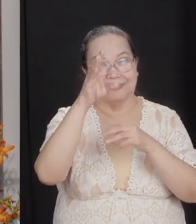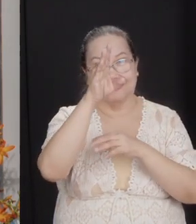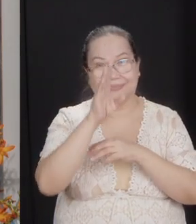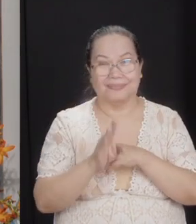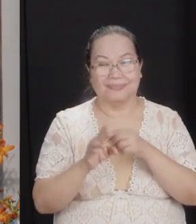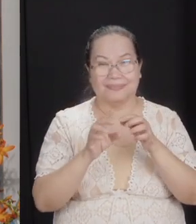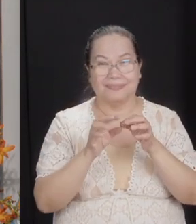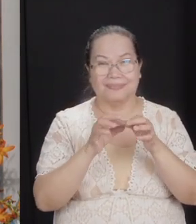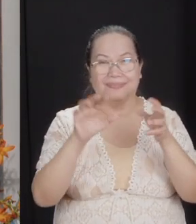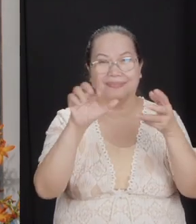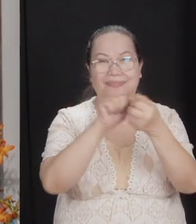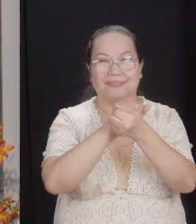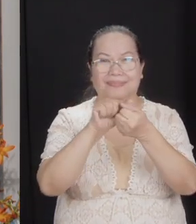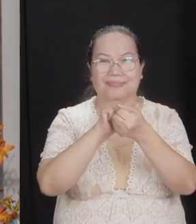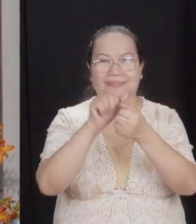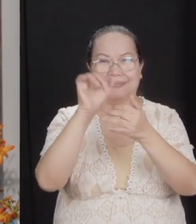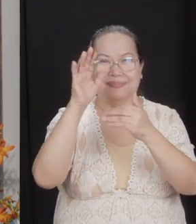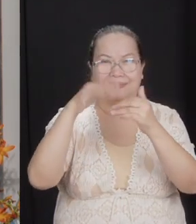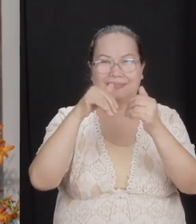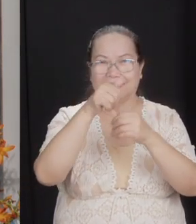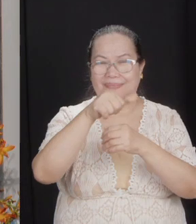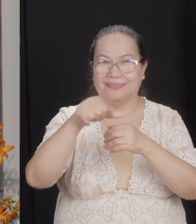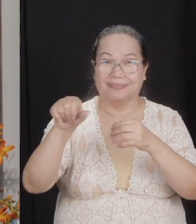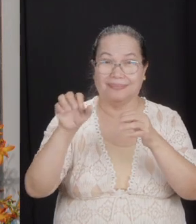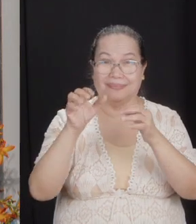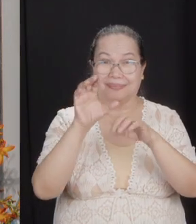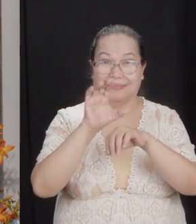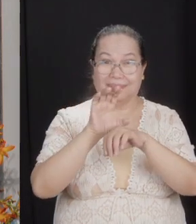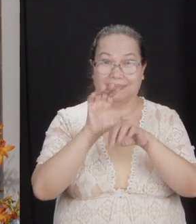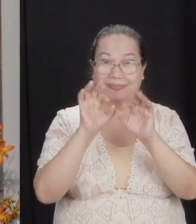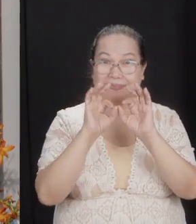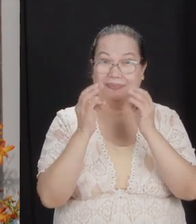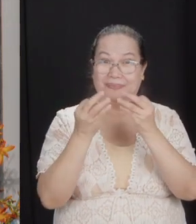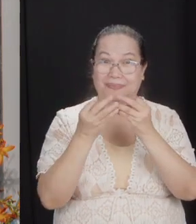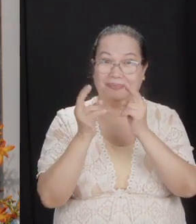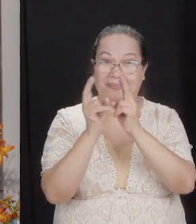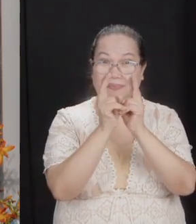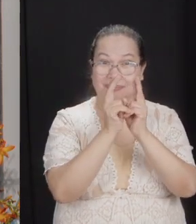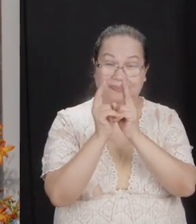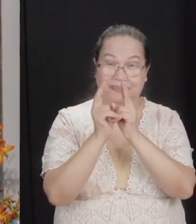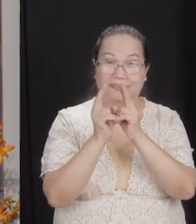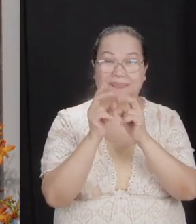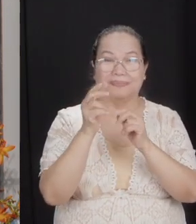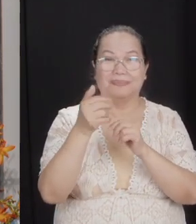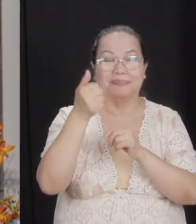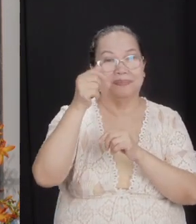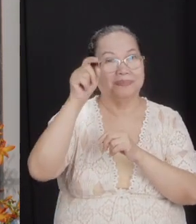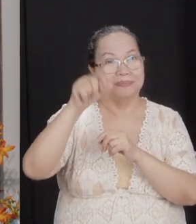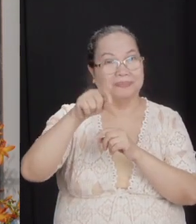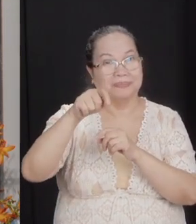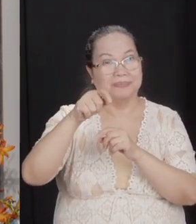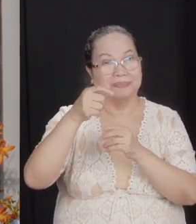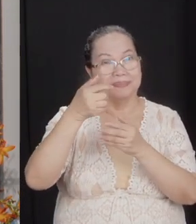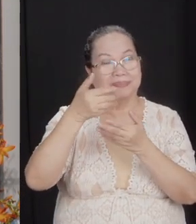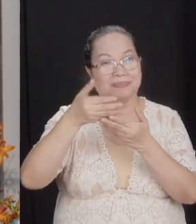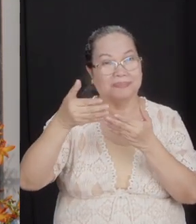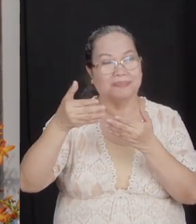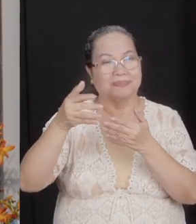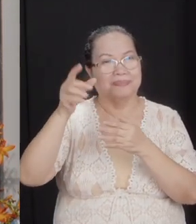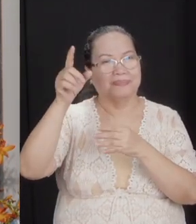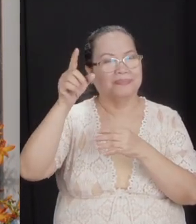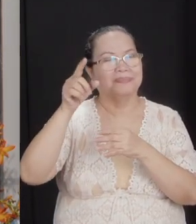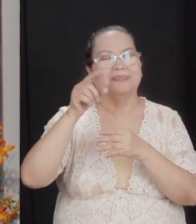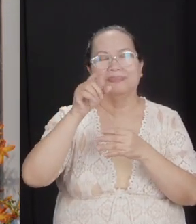faster than anything. But if our church family is always united about the most essential things, Satan can never